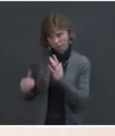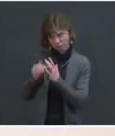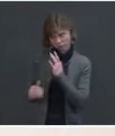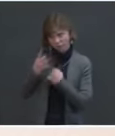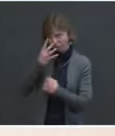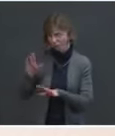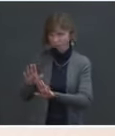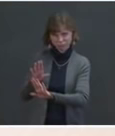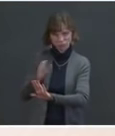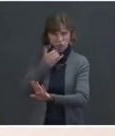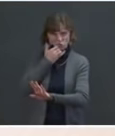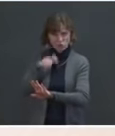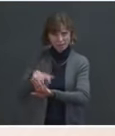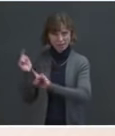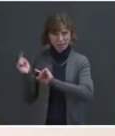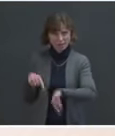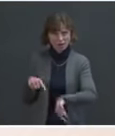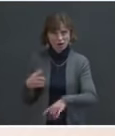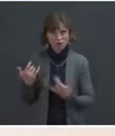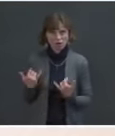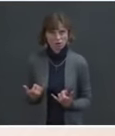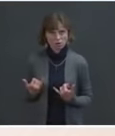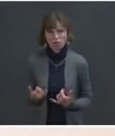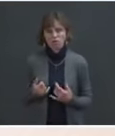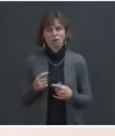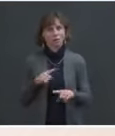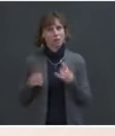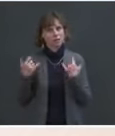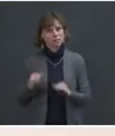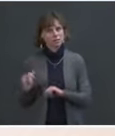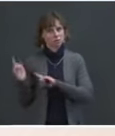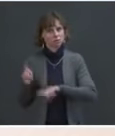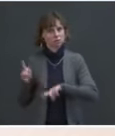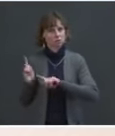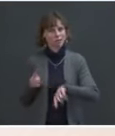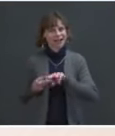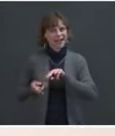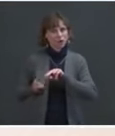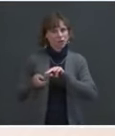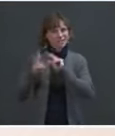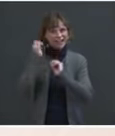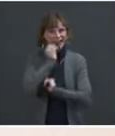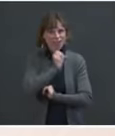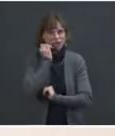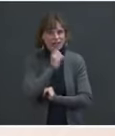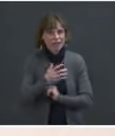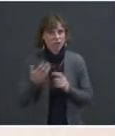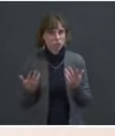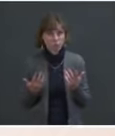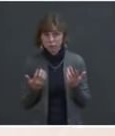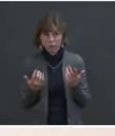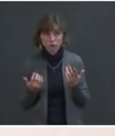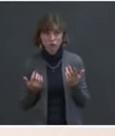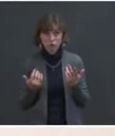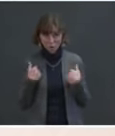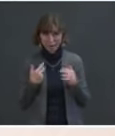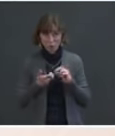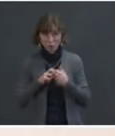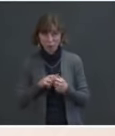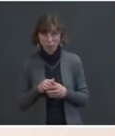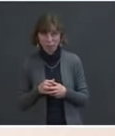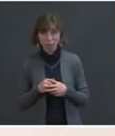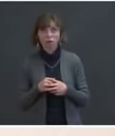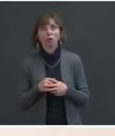coming in bigger numbers every day. So do you have a messaging problem? Well, I would say that in the last administration,